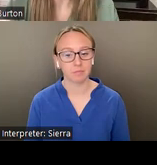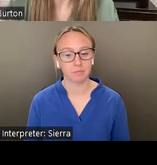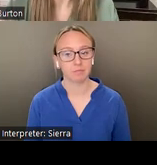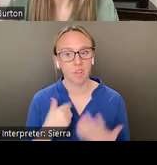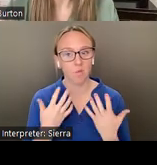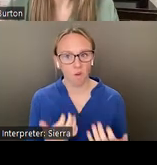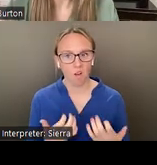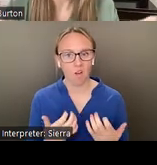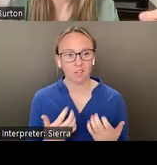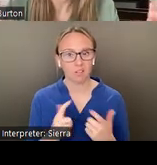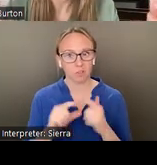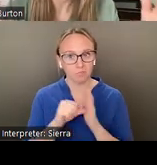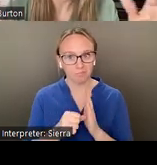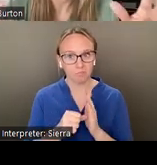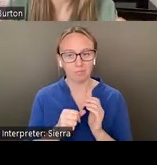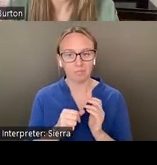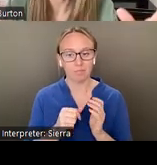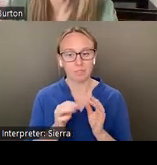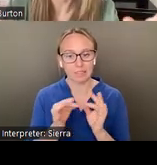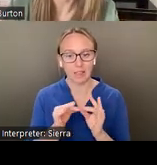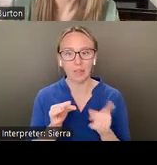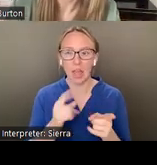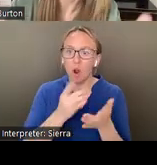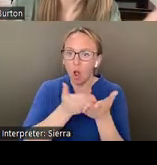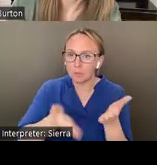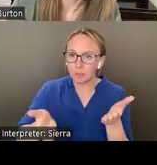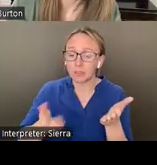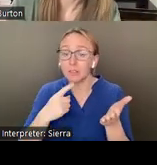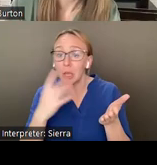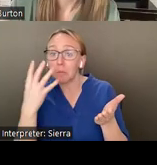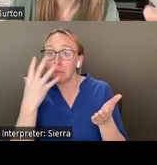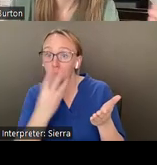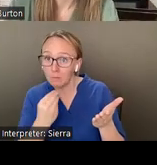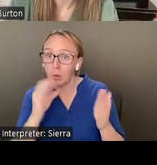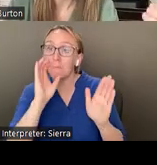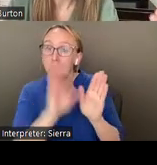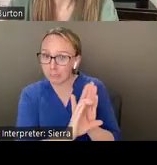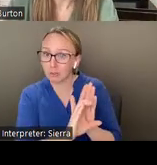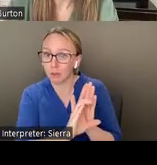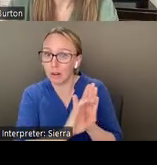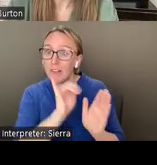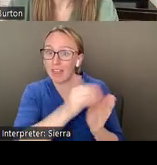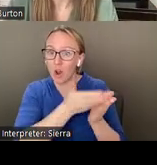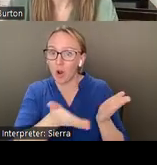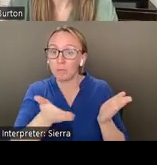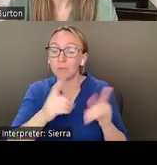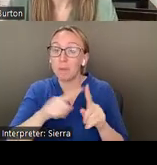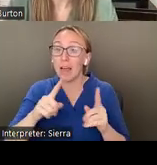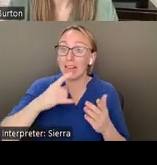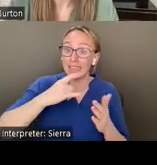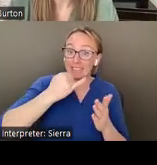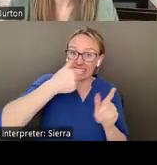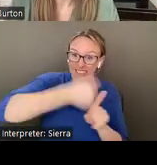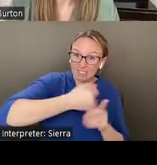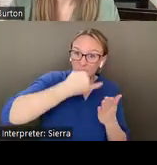that these are objects because they are also beautiful photographs of the objects, but the original artwork itself is